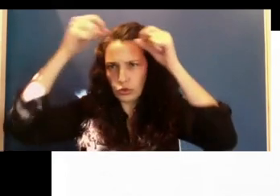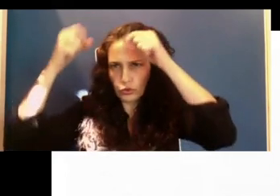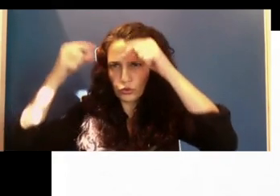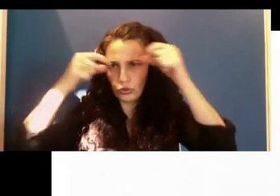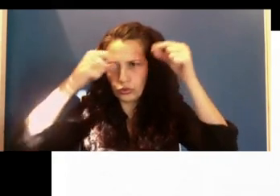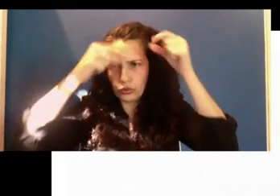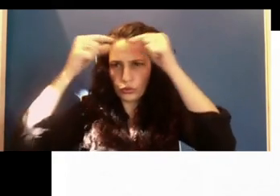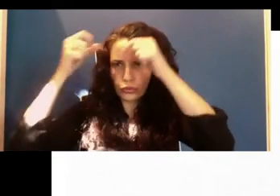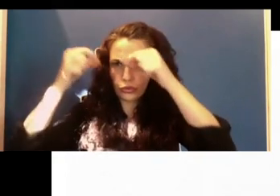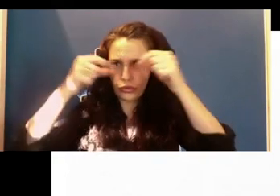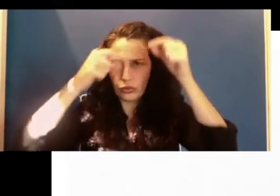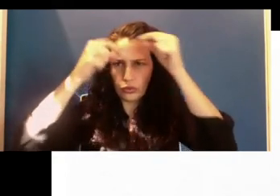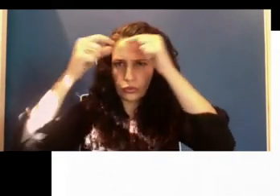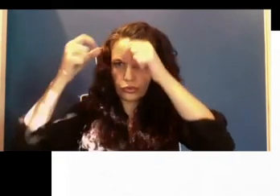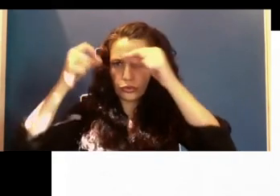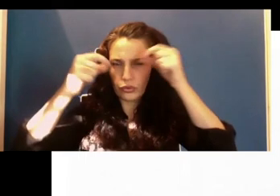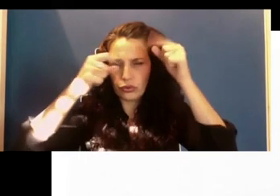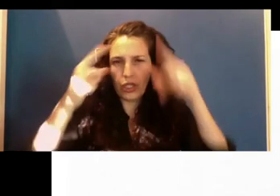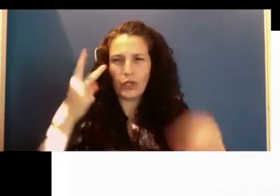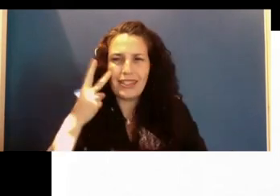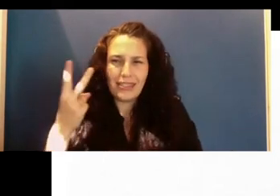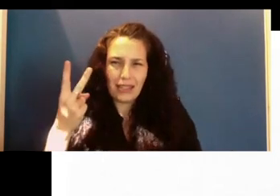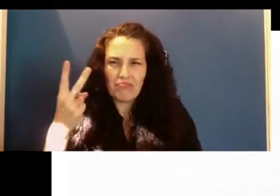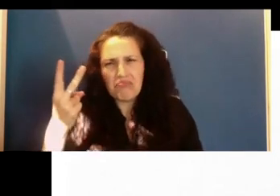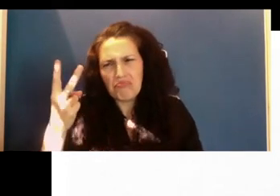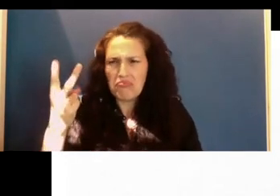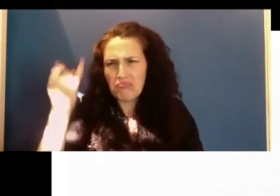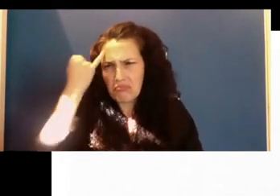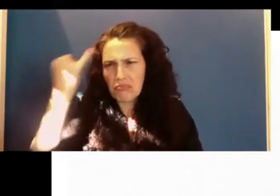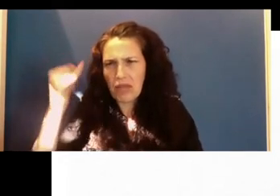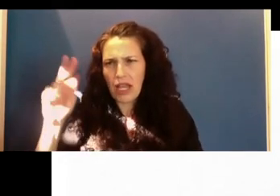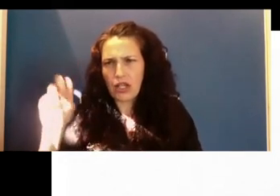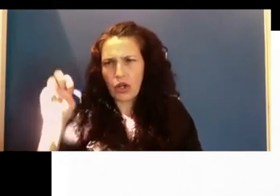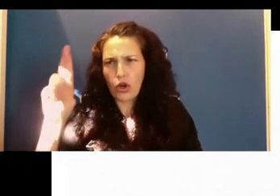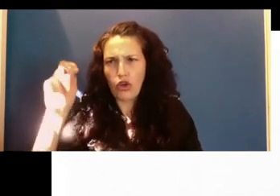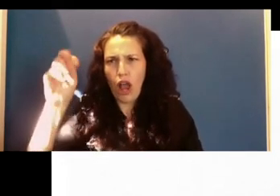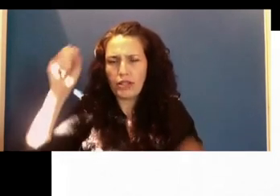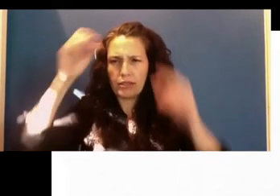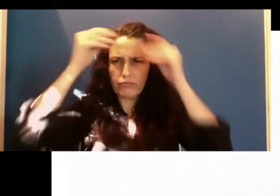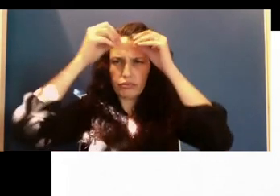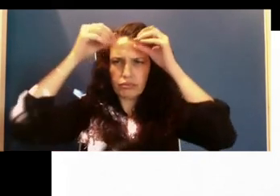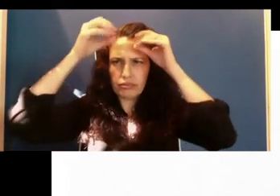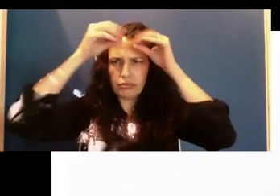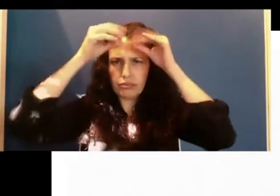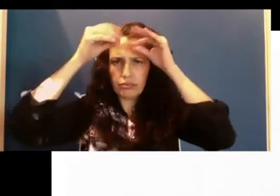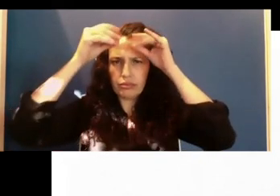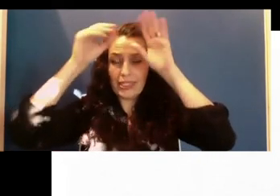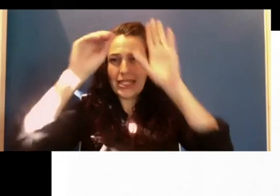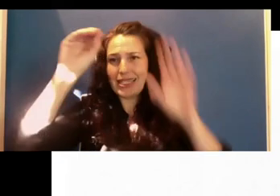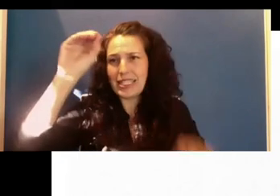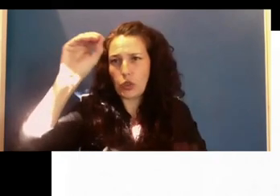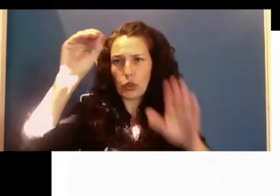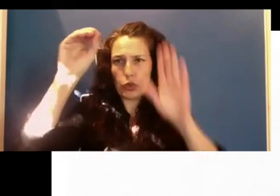firing. You can kind of get the idea that the neurons in our brain are talking to each other in zeros and ones, similar